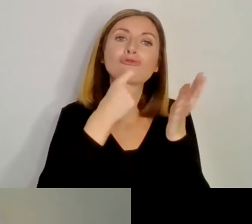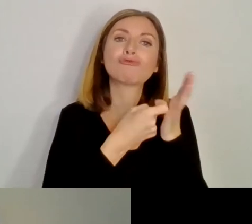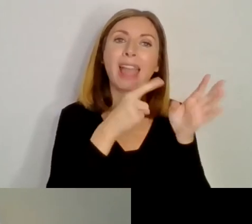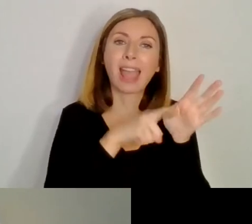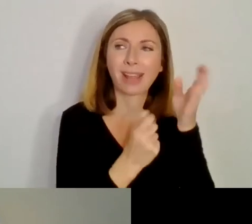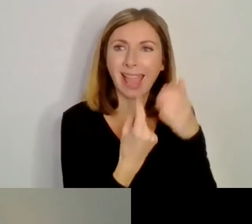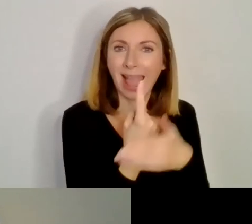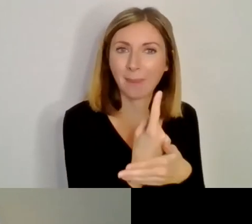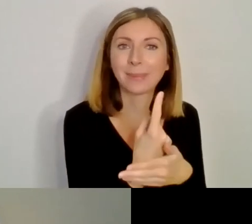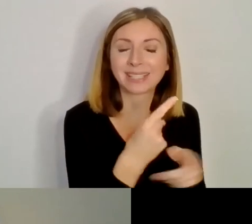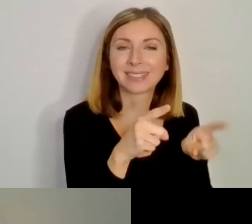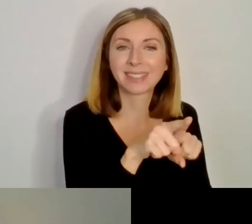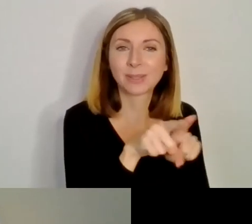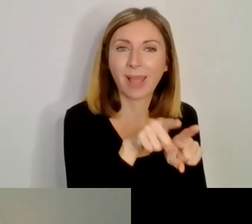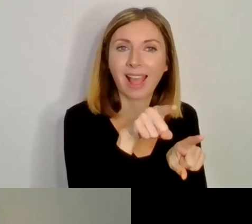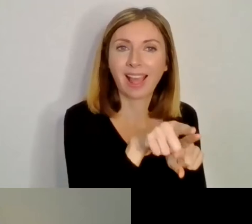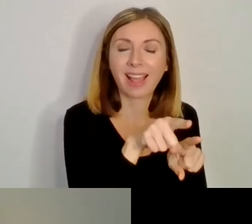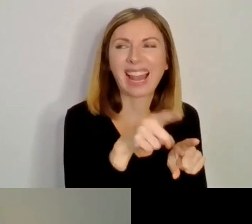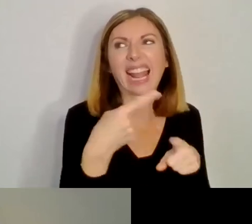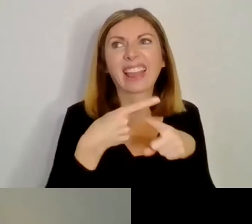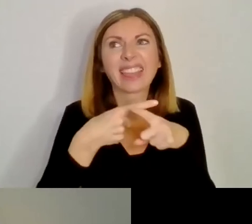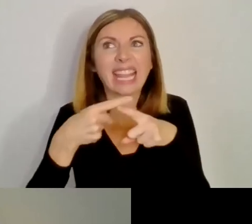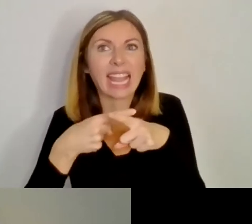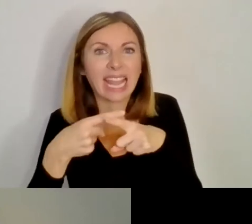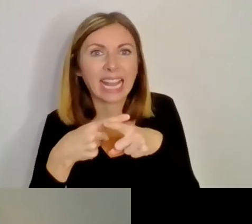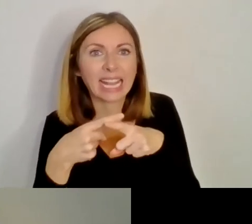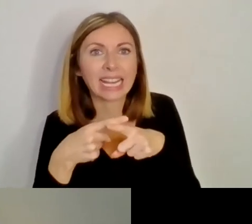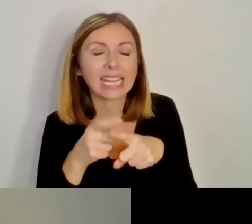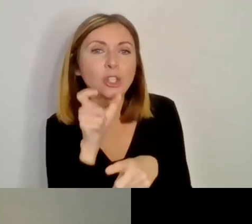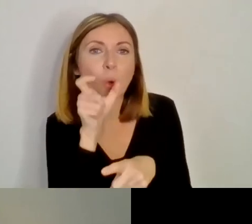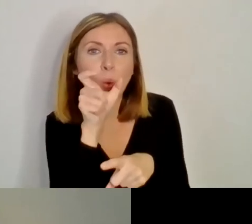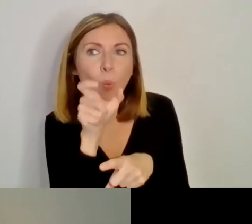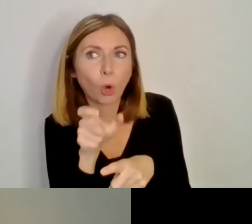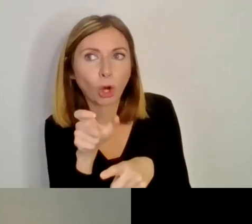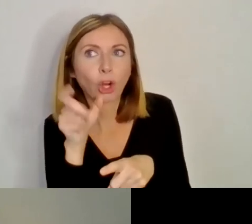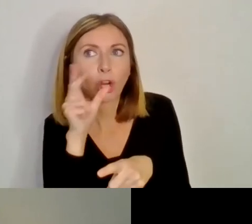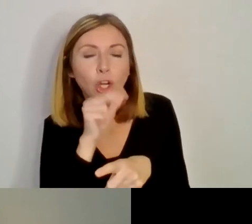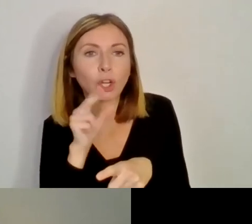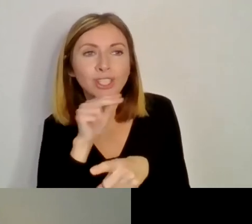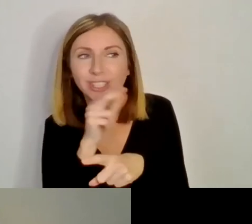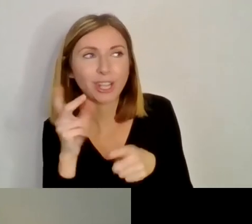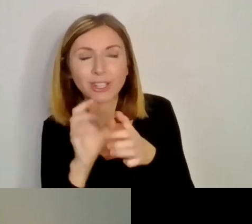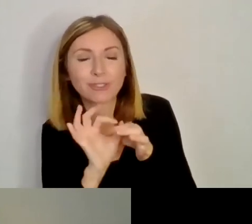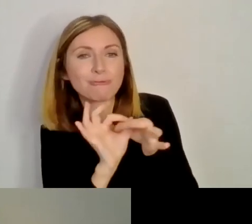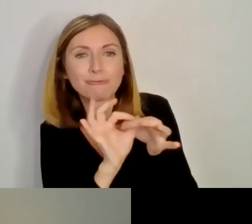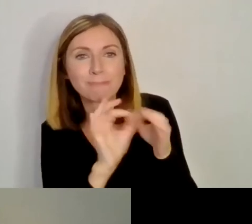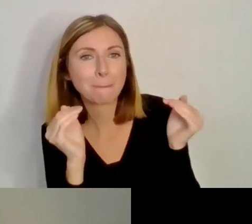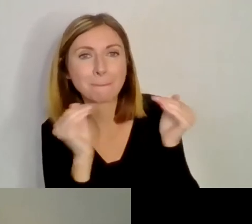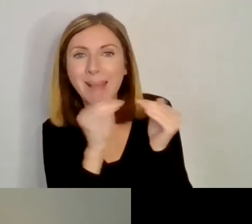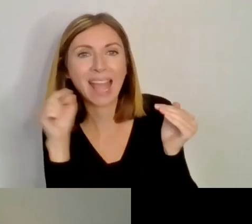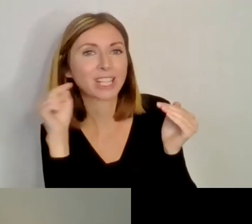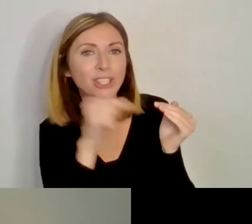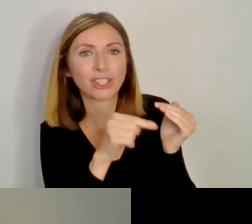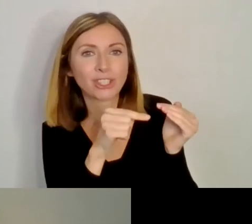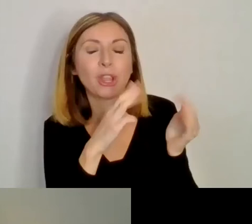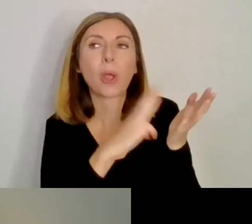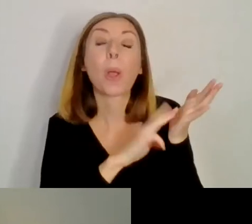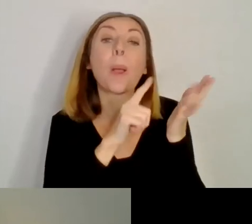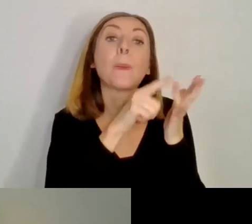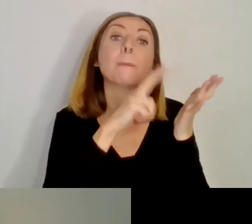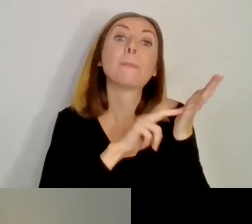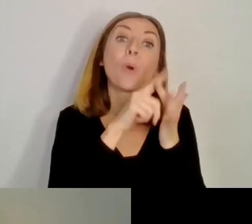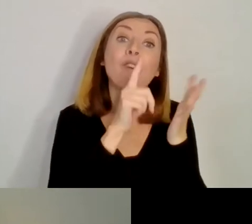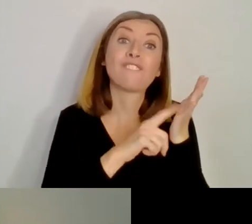the English version doesn't relate to I mean, at least Movela and Movela are quite close to each other.